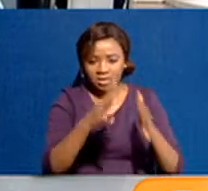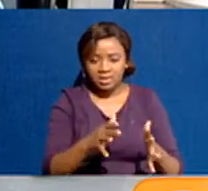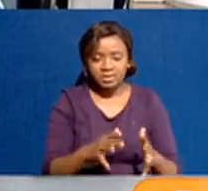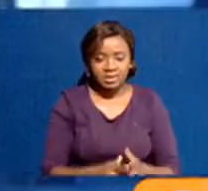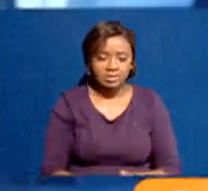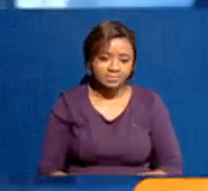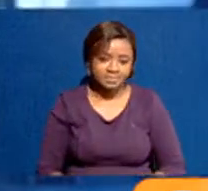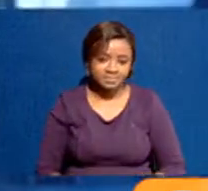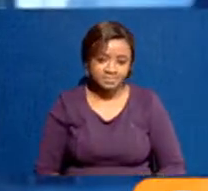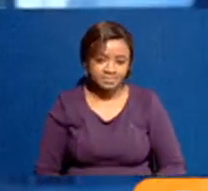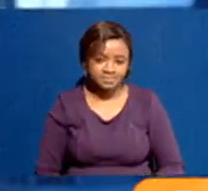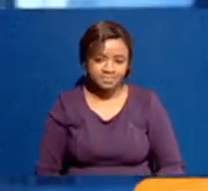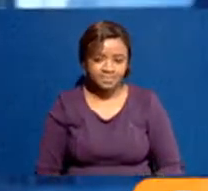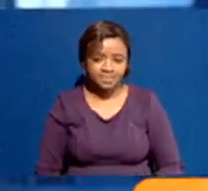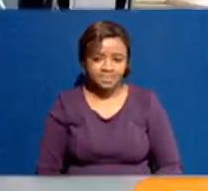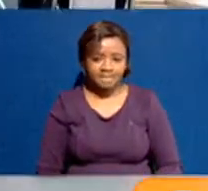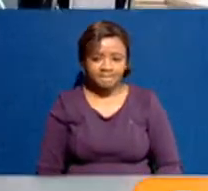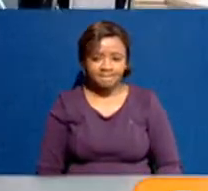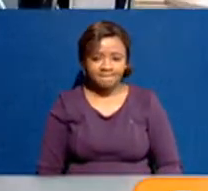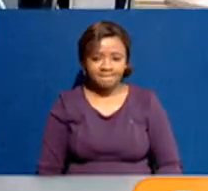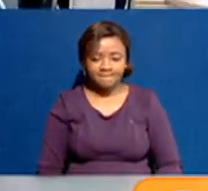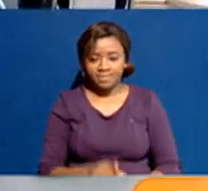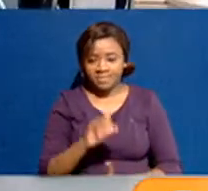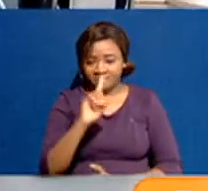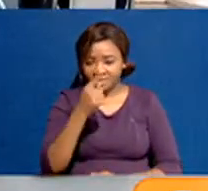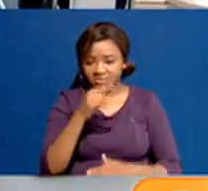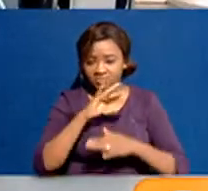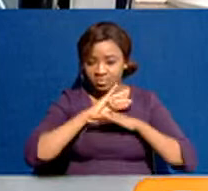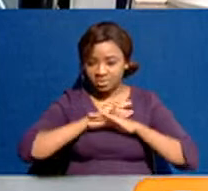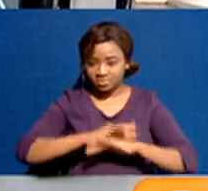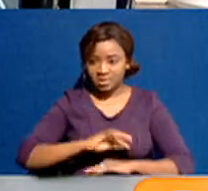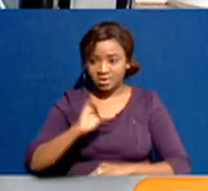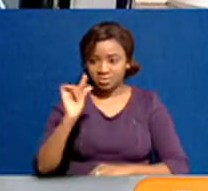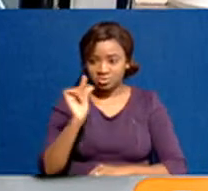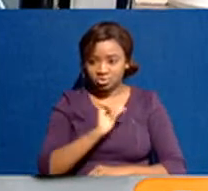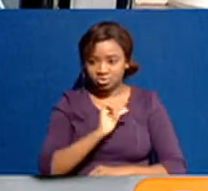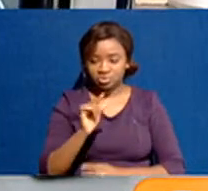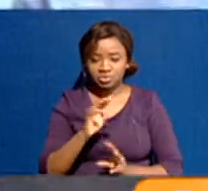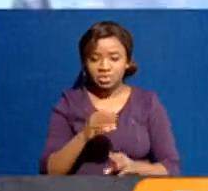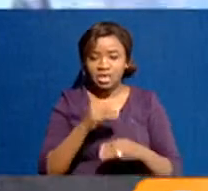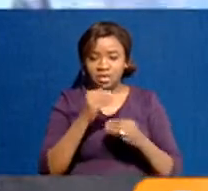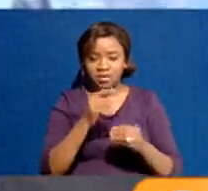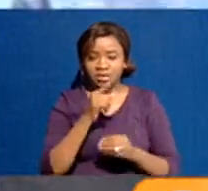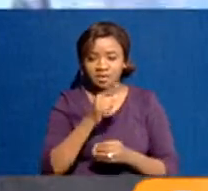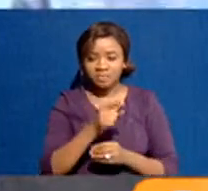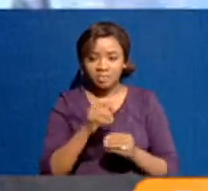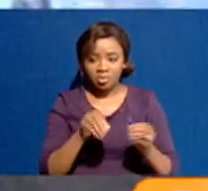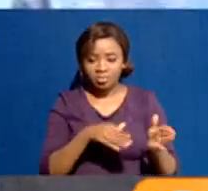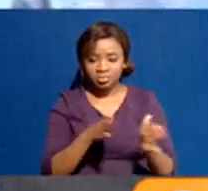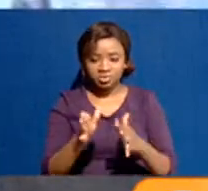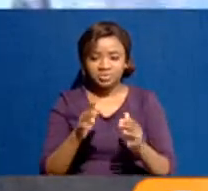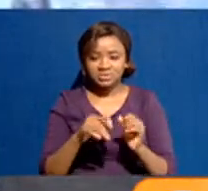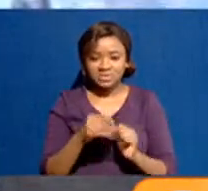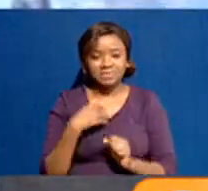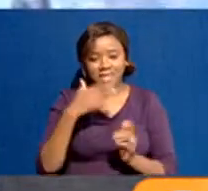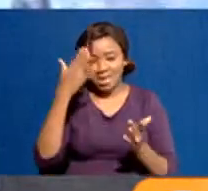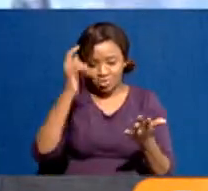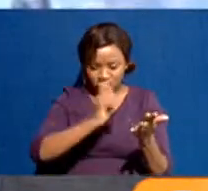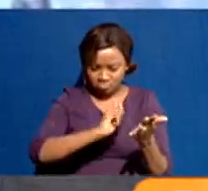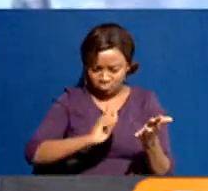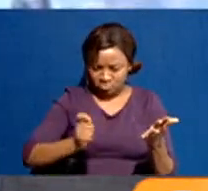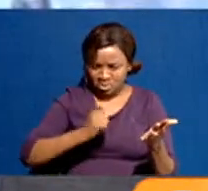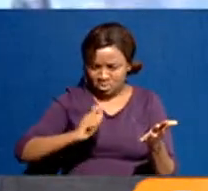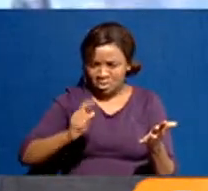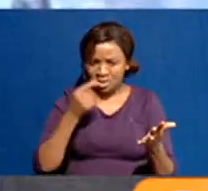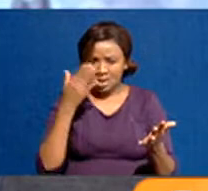have it. Okay. Prof, before you jump in, let us take a short break. When we come back, I'll give him a chance to give his points. He's been scribbling notes. I know he's got a lot. He wants